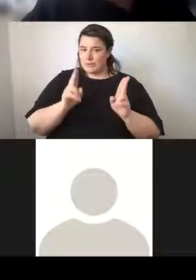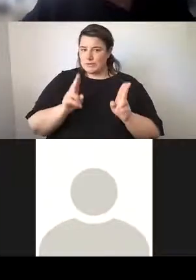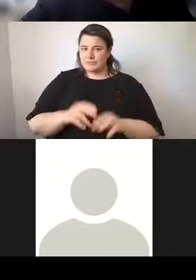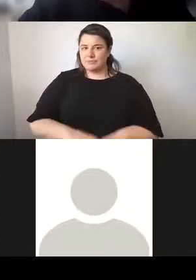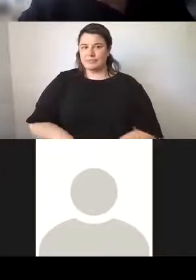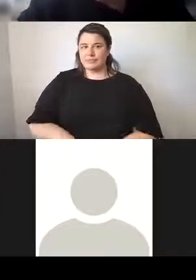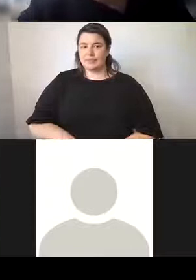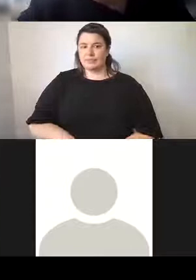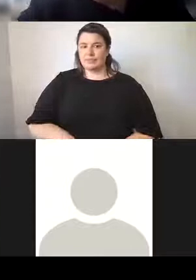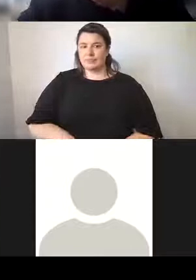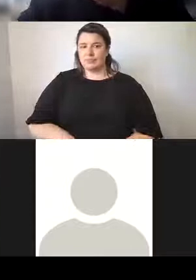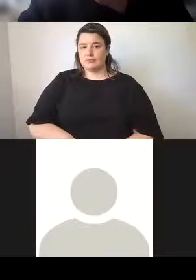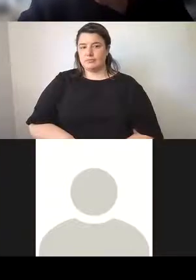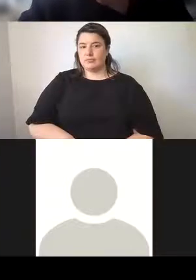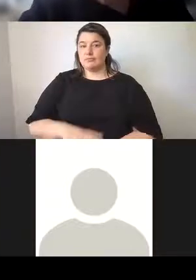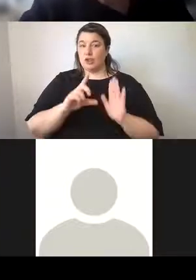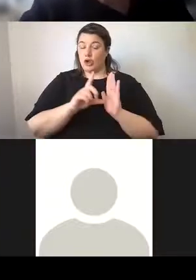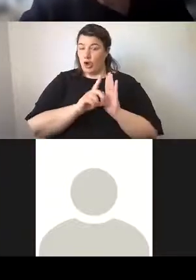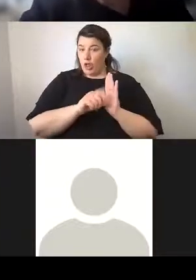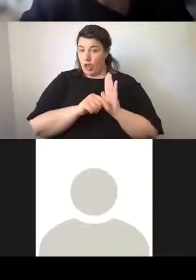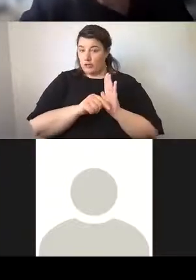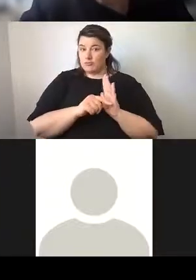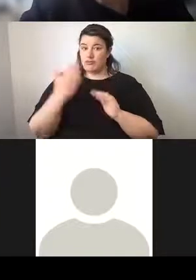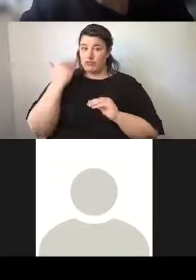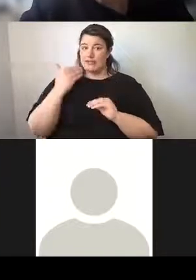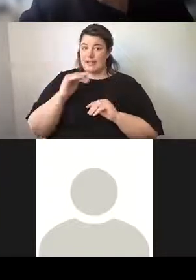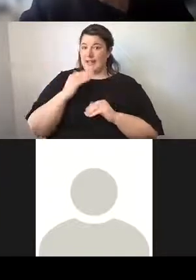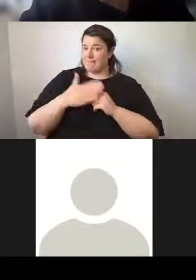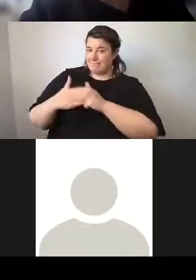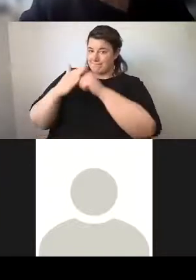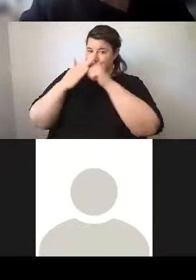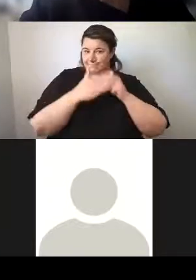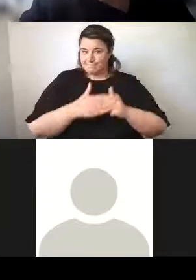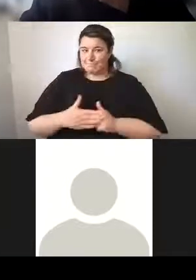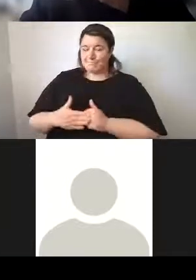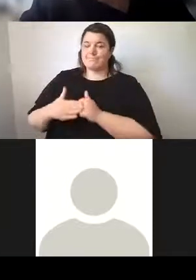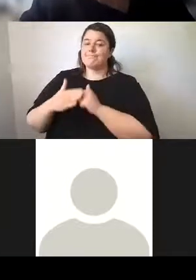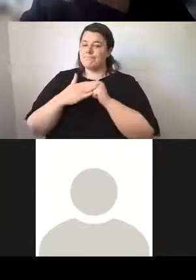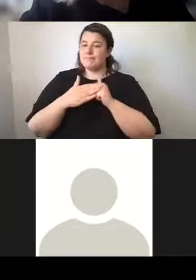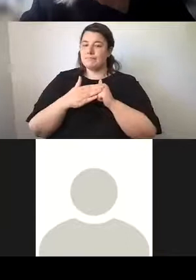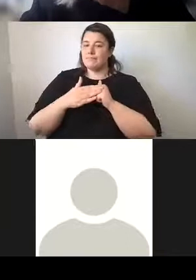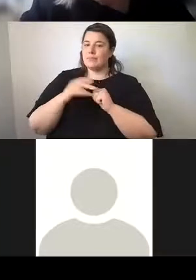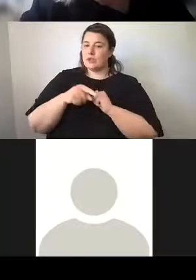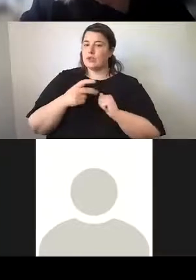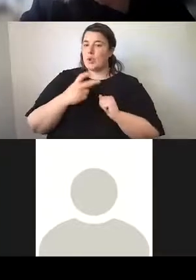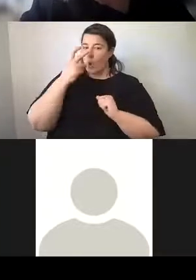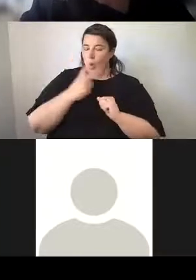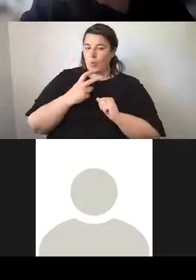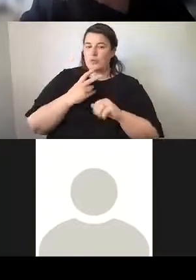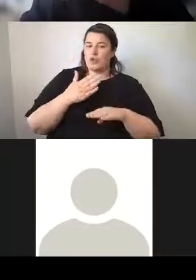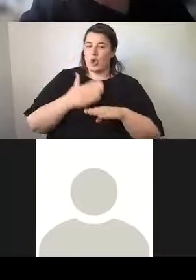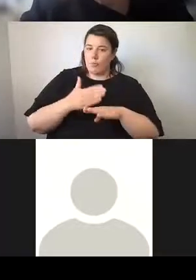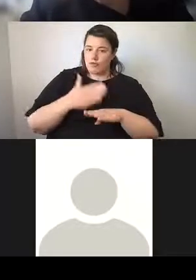to the clock which has recently been restored, which is the oldest operating